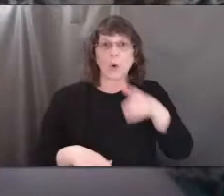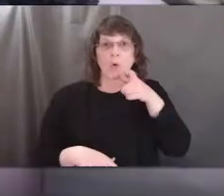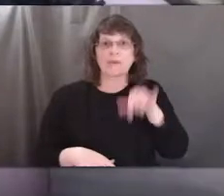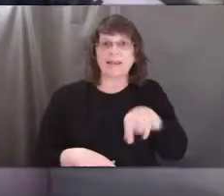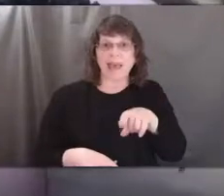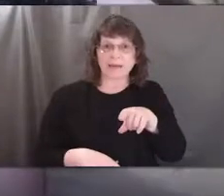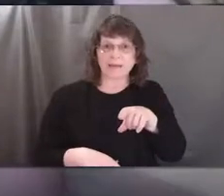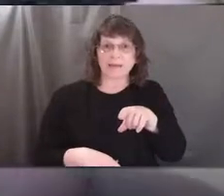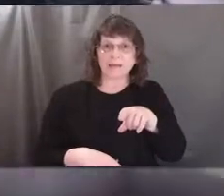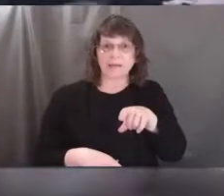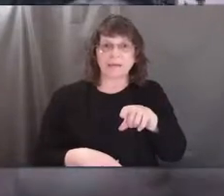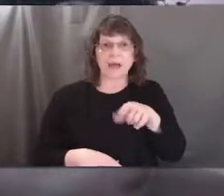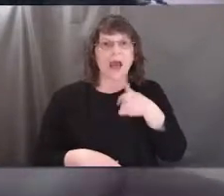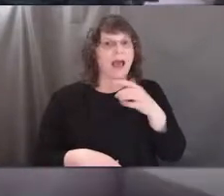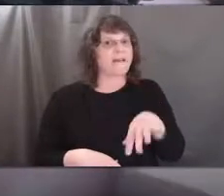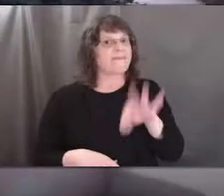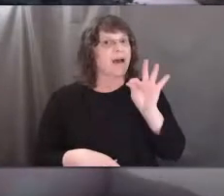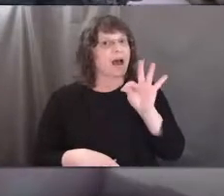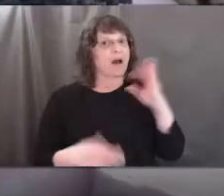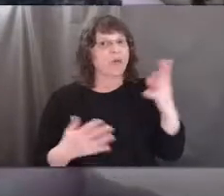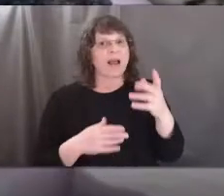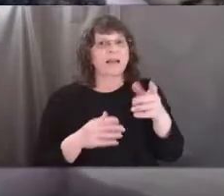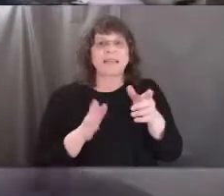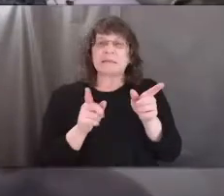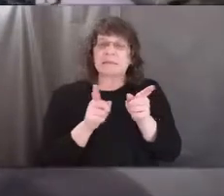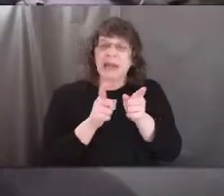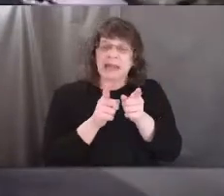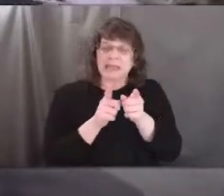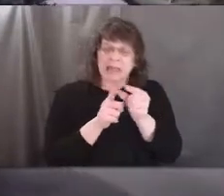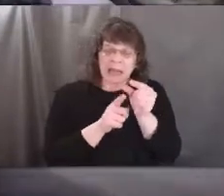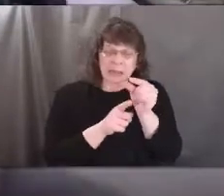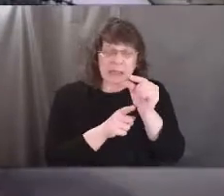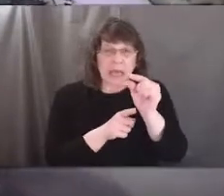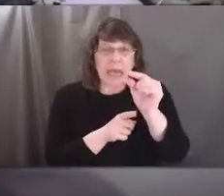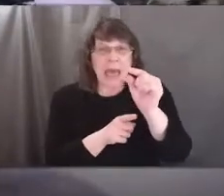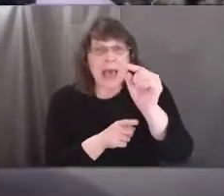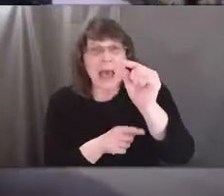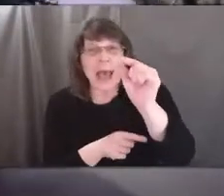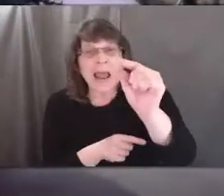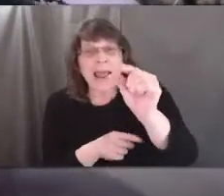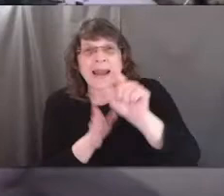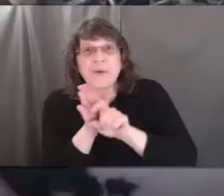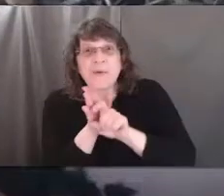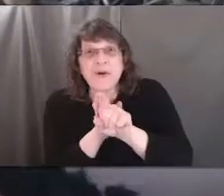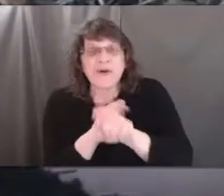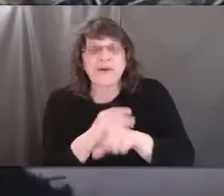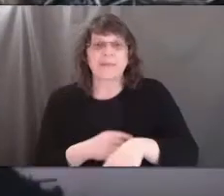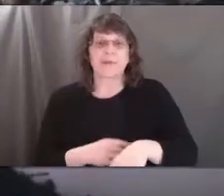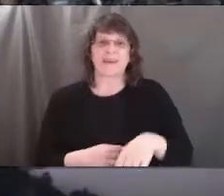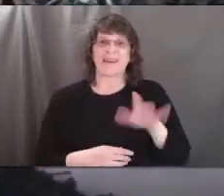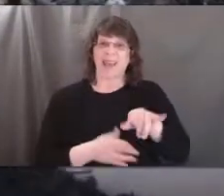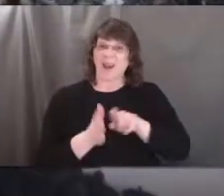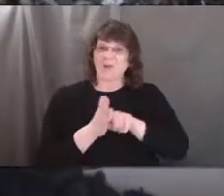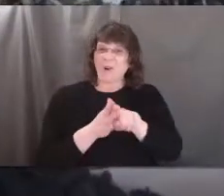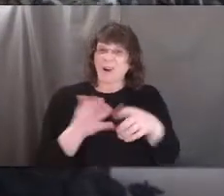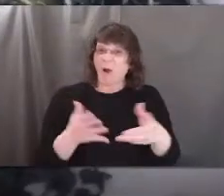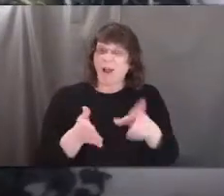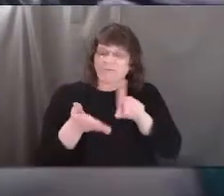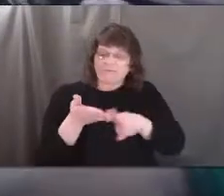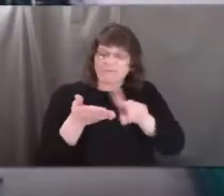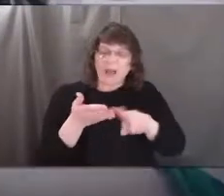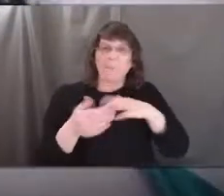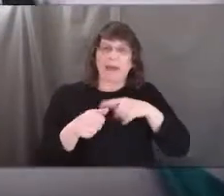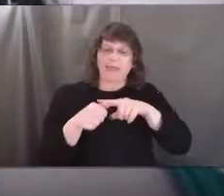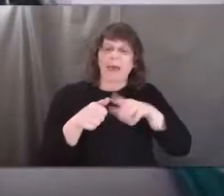this? I have found a tiny, tiny, tiny worm. This little worm is exploring my